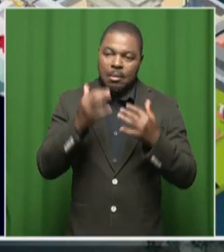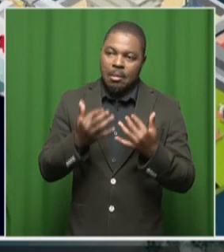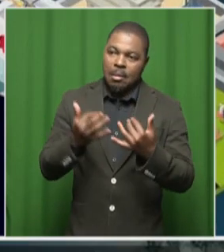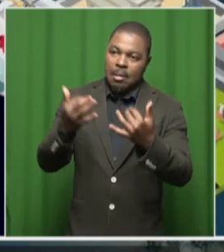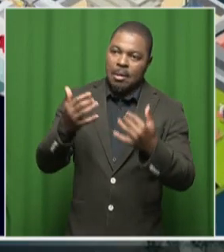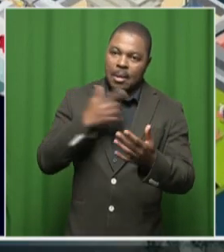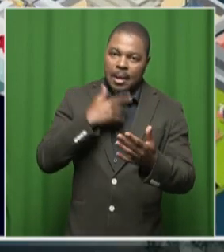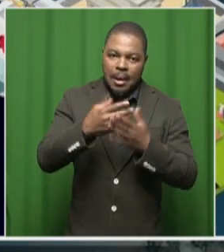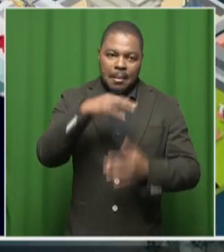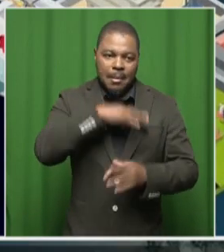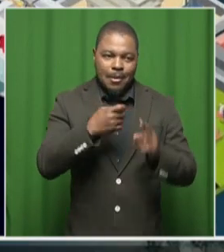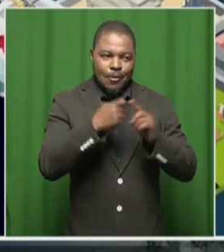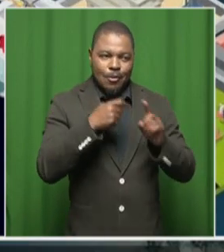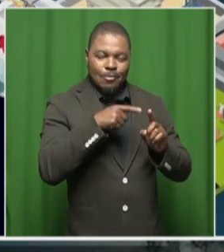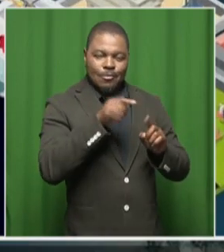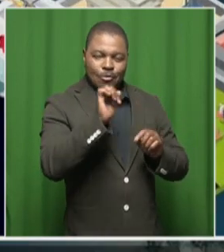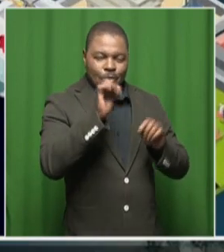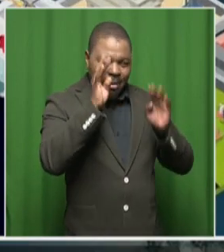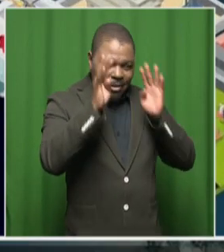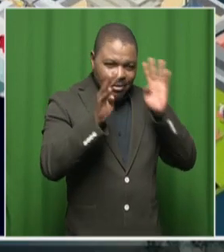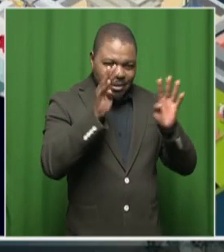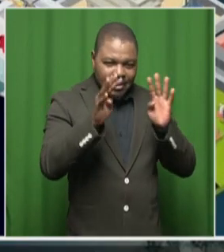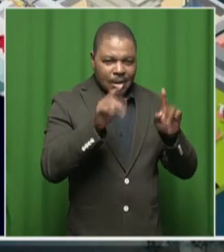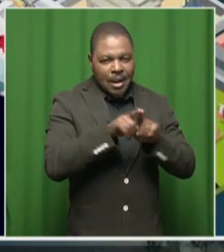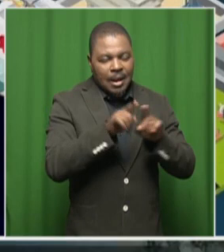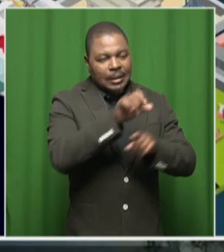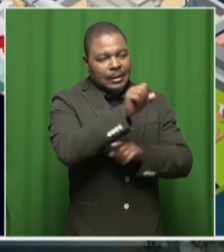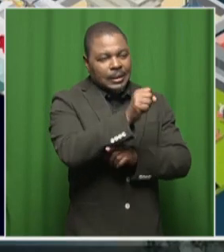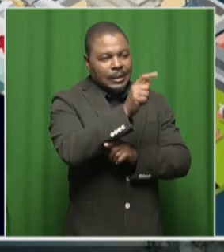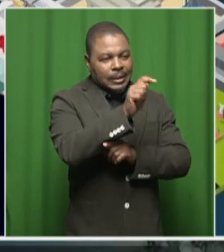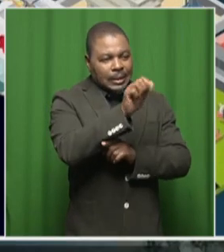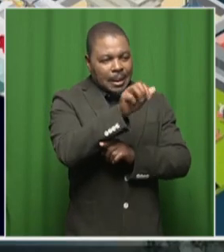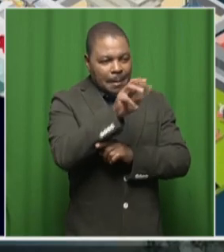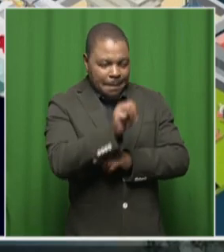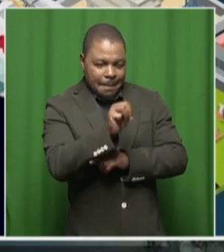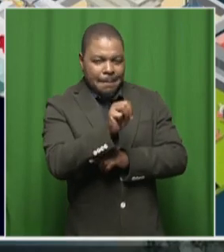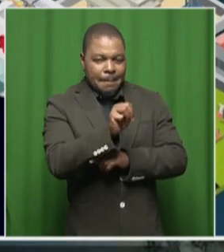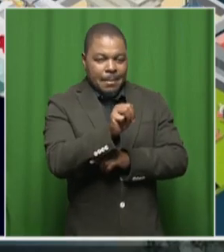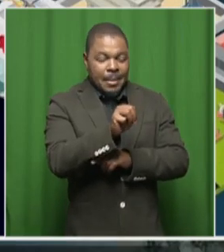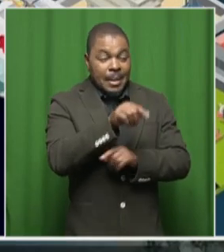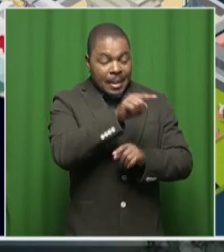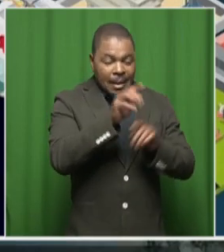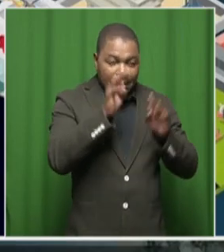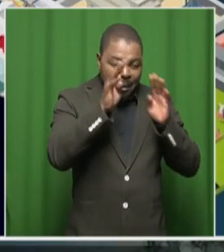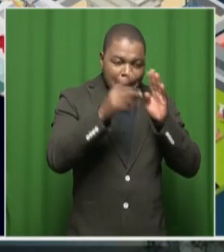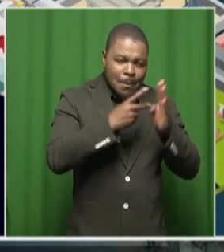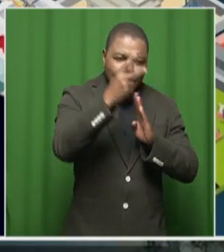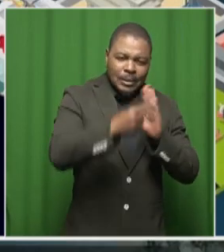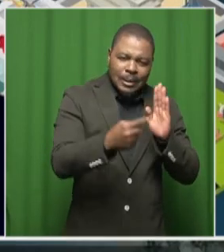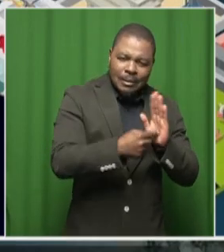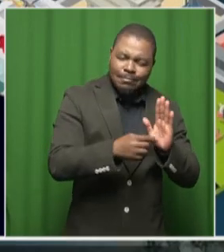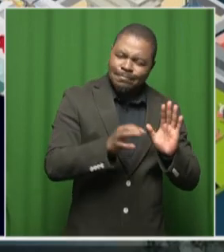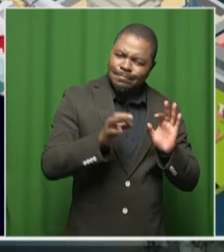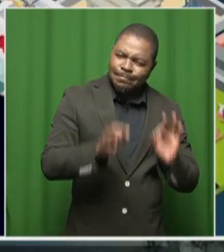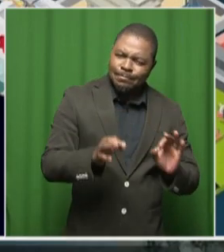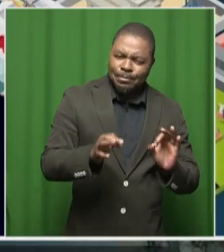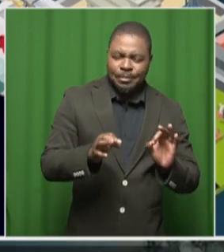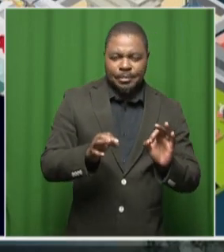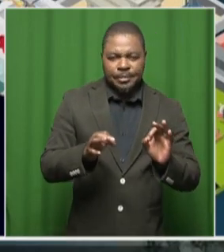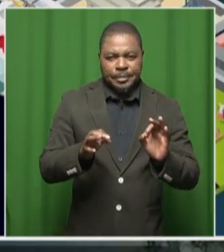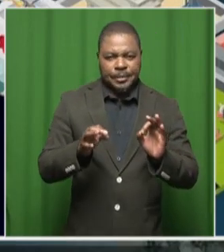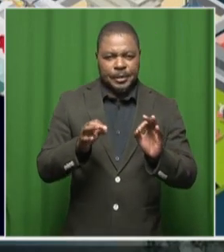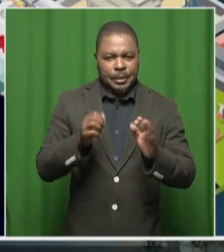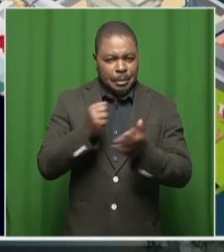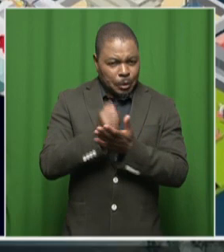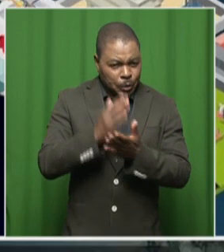this initiative under, you know, under the auspices of STEM. But is this initiative, is this project tailor made, uh, to ensure